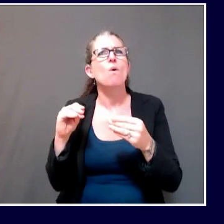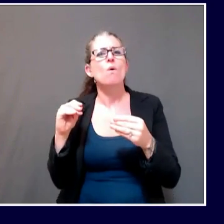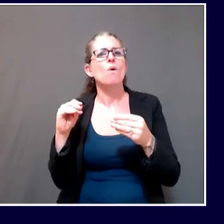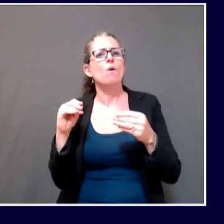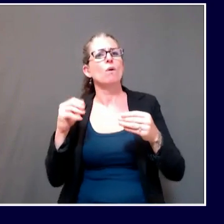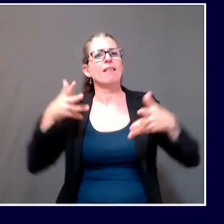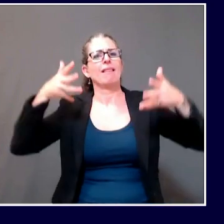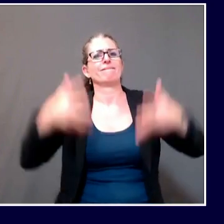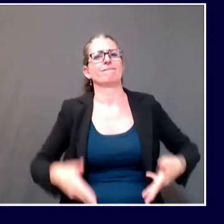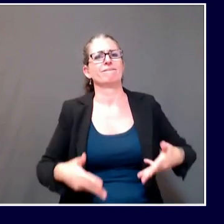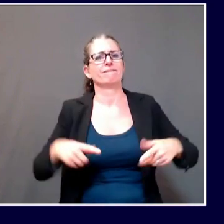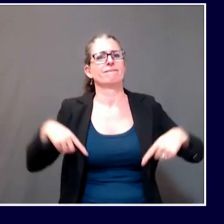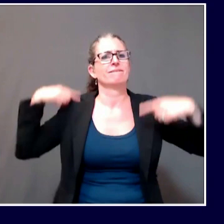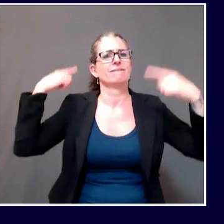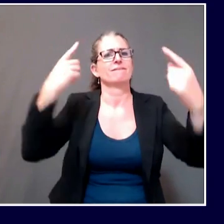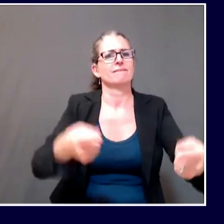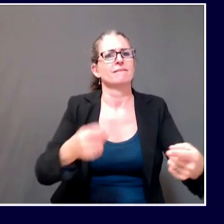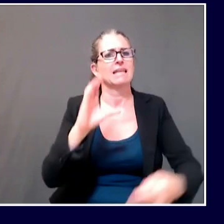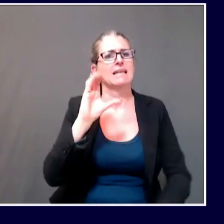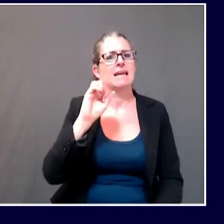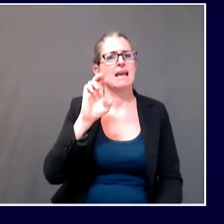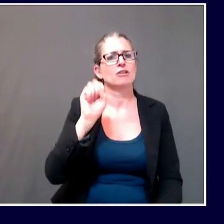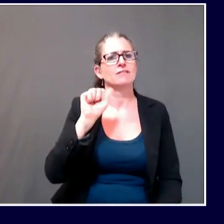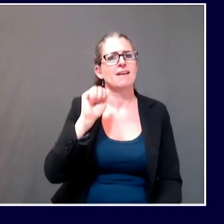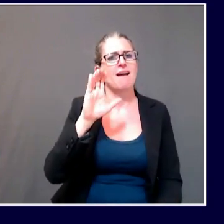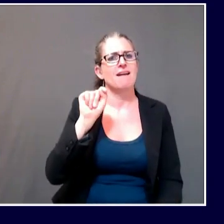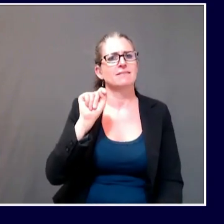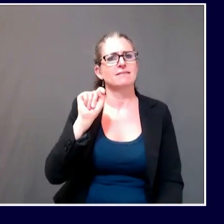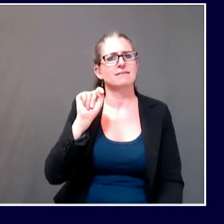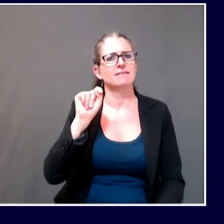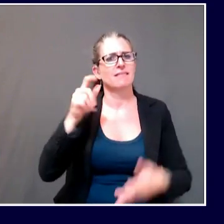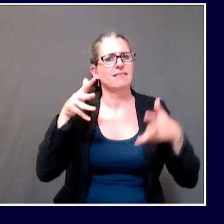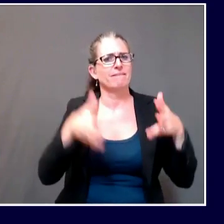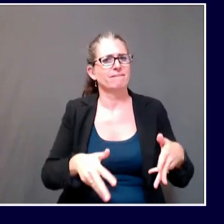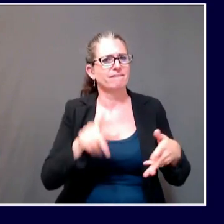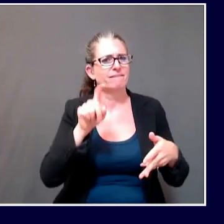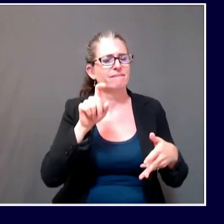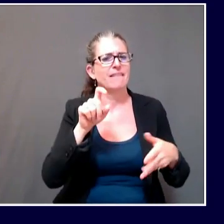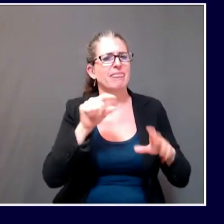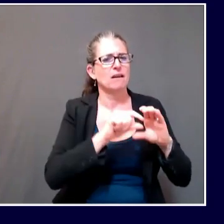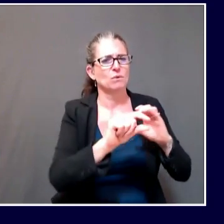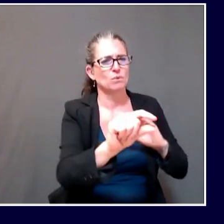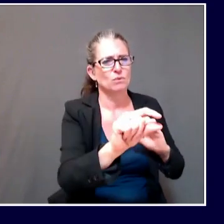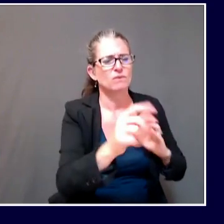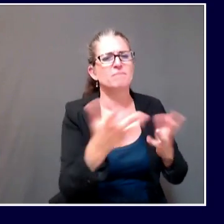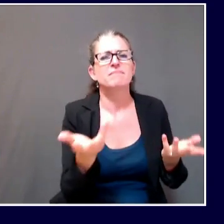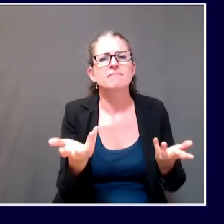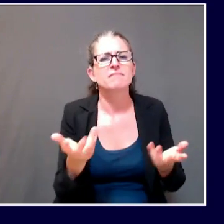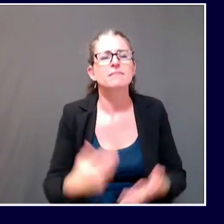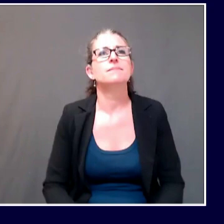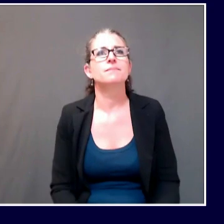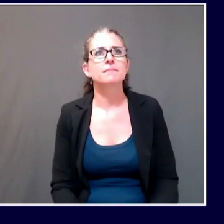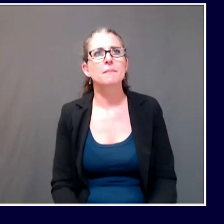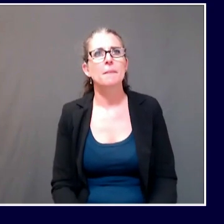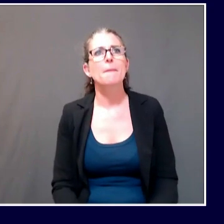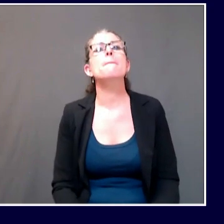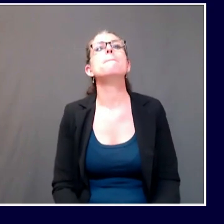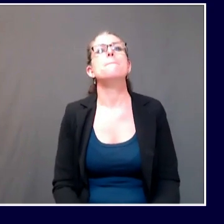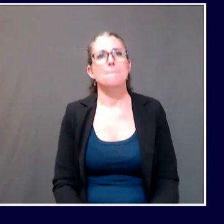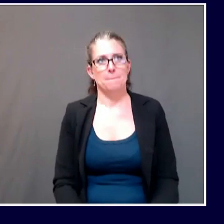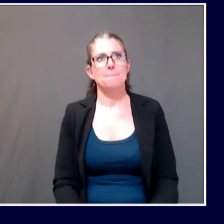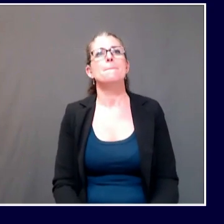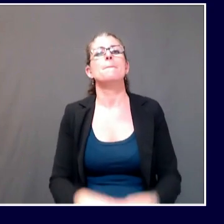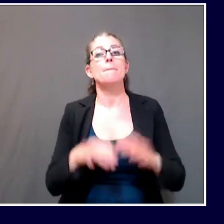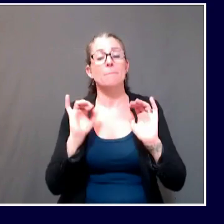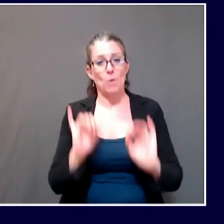Thanks, Joe. think I'm unmuted. Right now, we're planning on this tranche of money and hoping that Congress